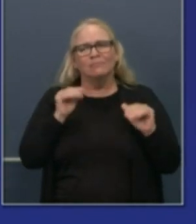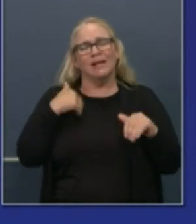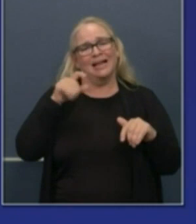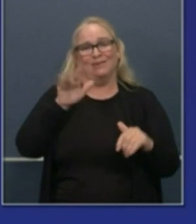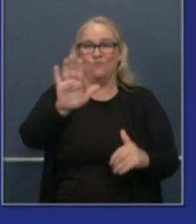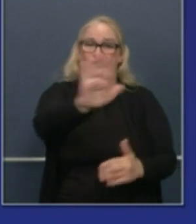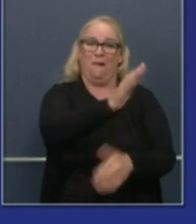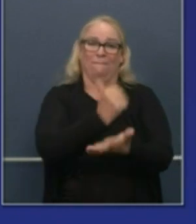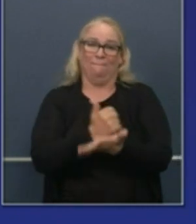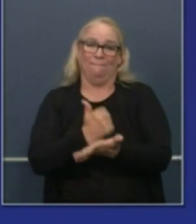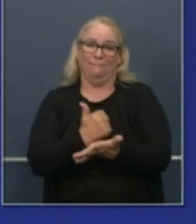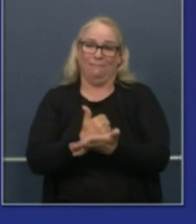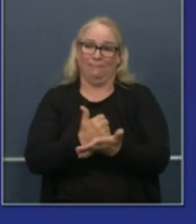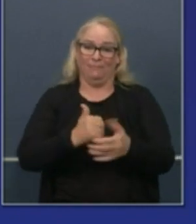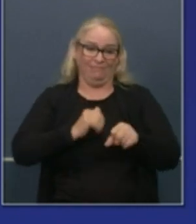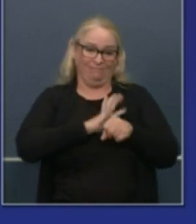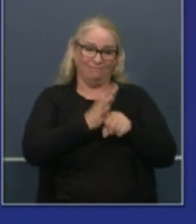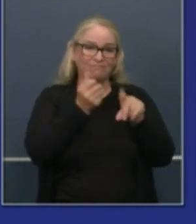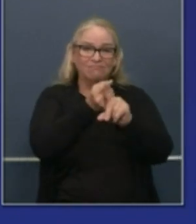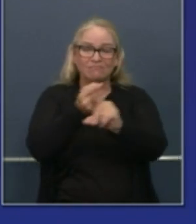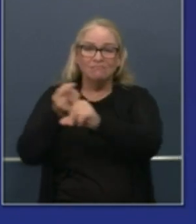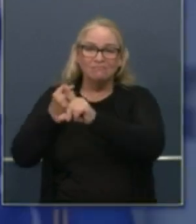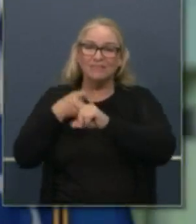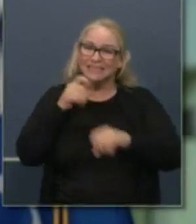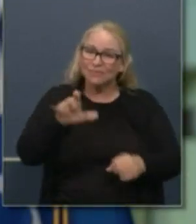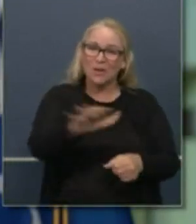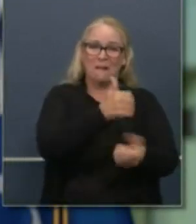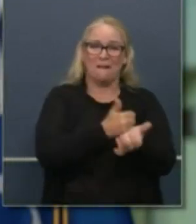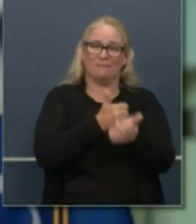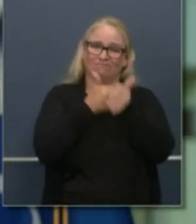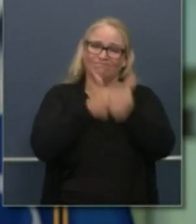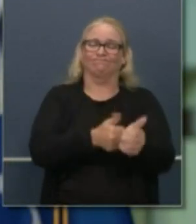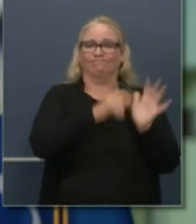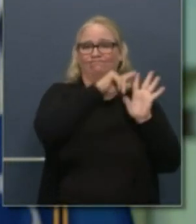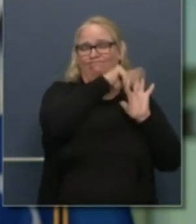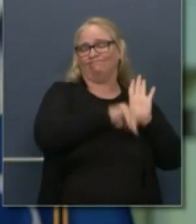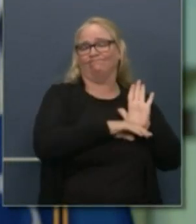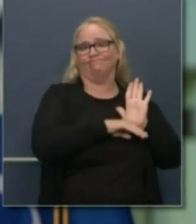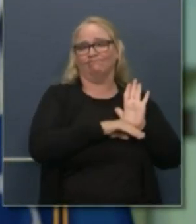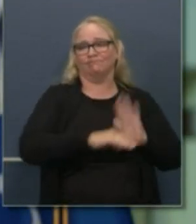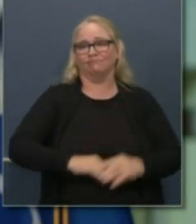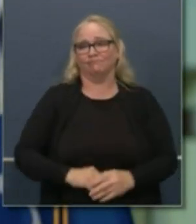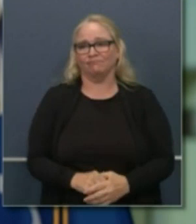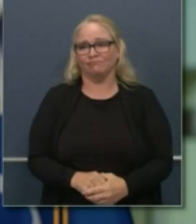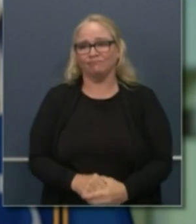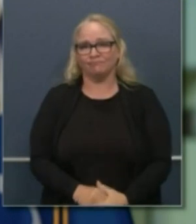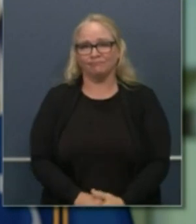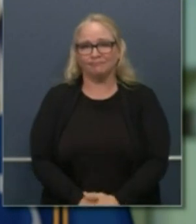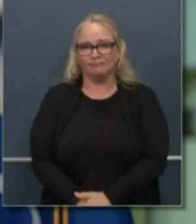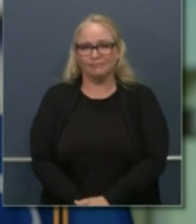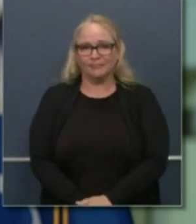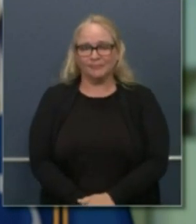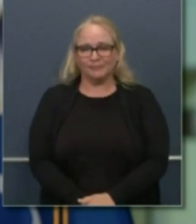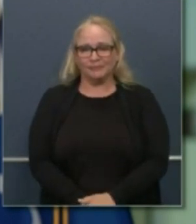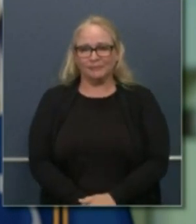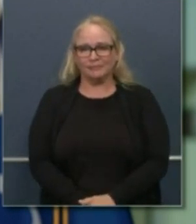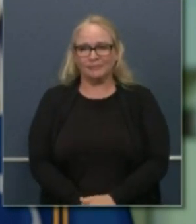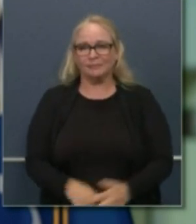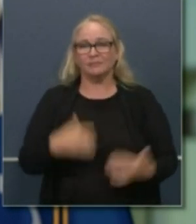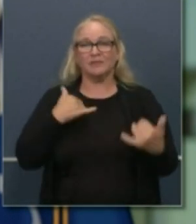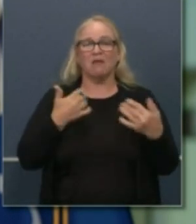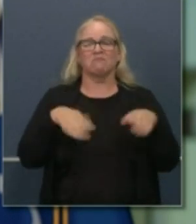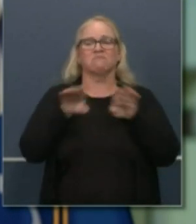pandemic here in the state of california just close with uh one uh additional um uh comment and that is